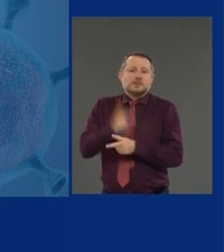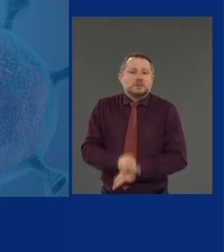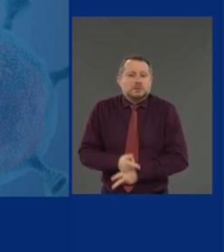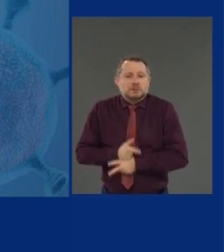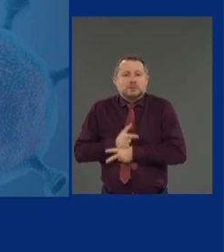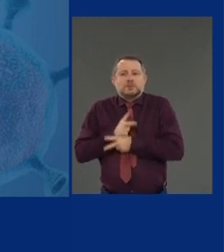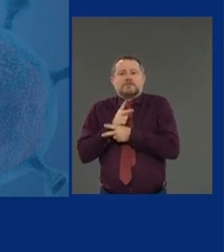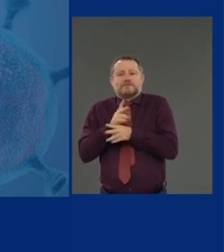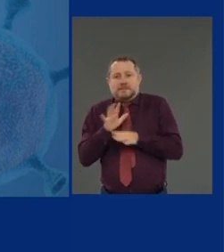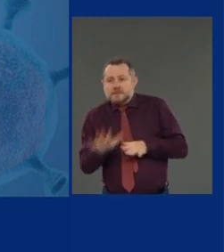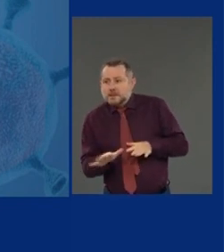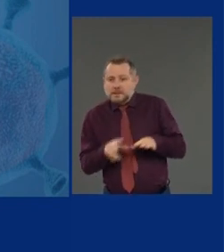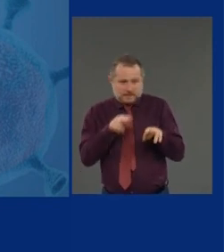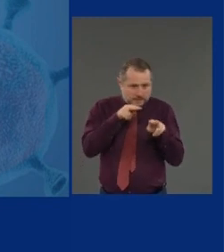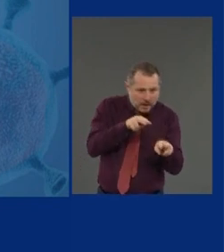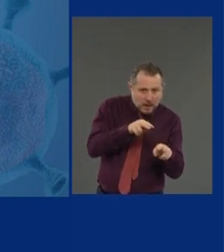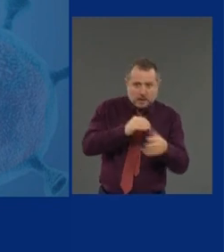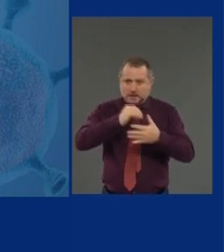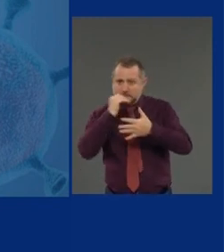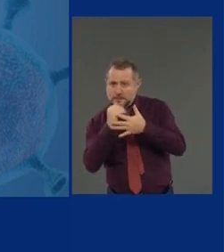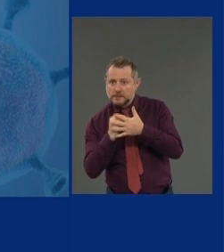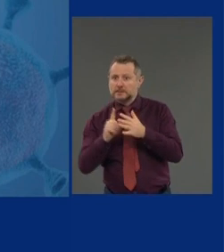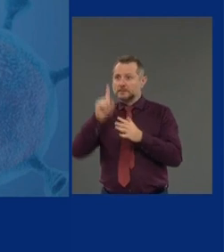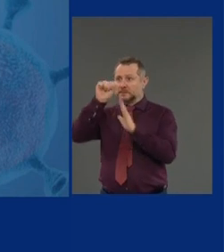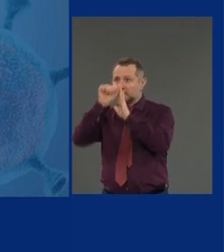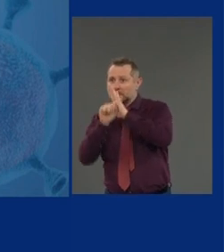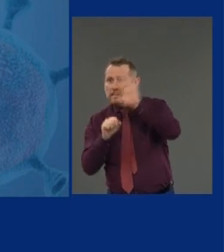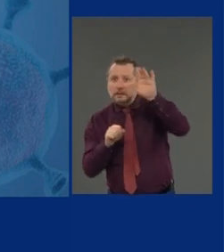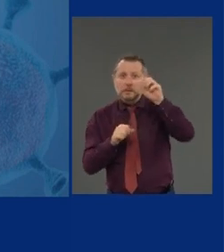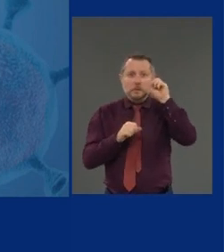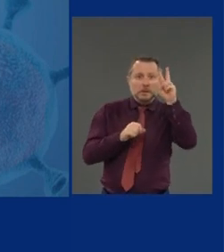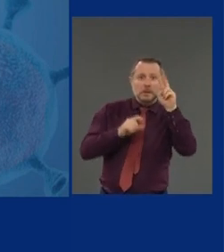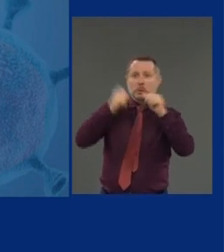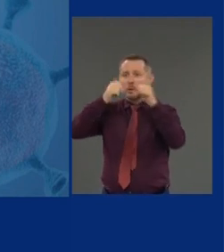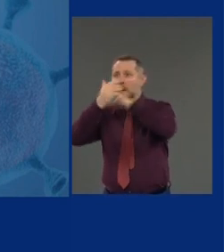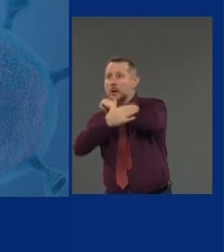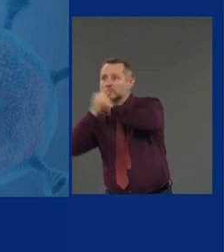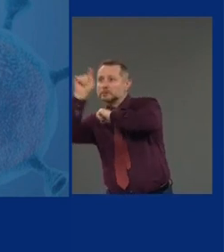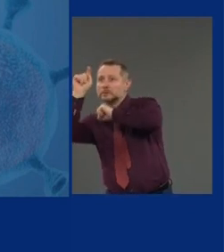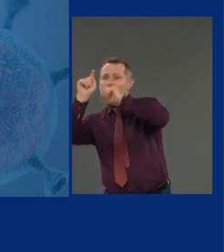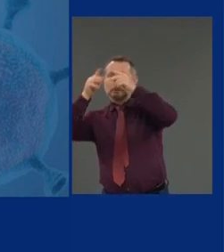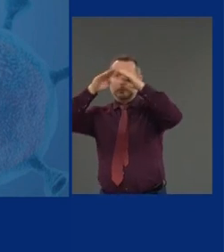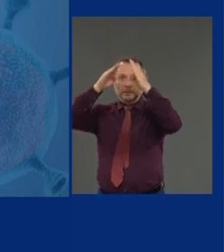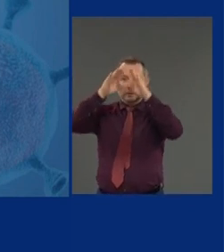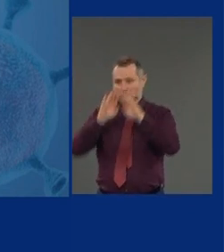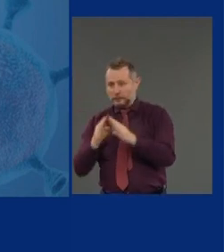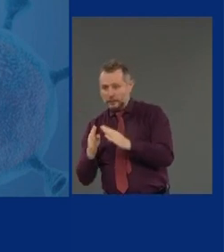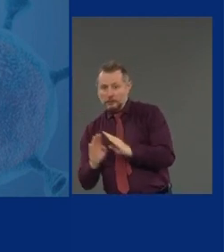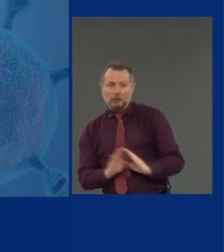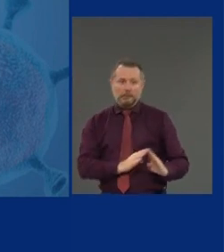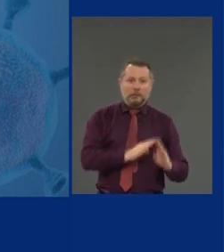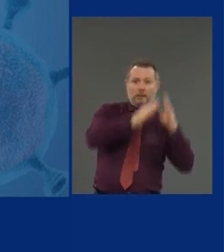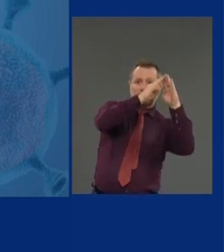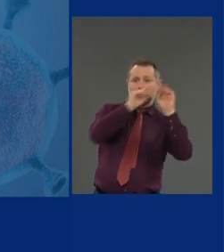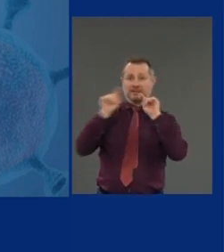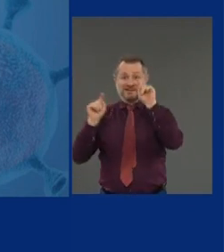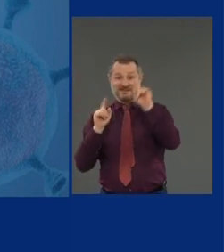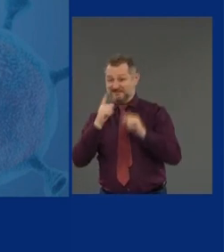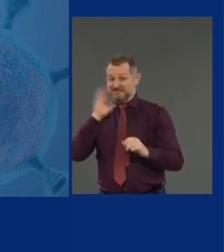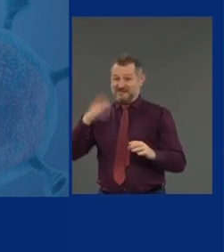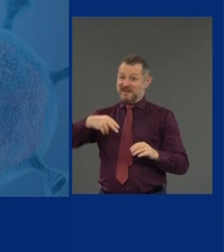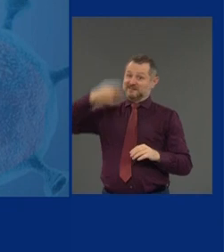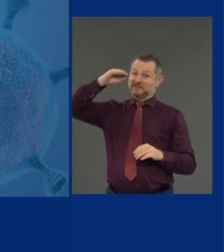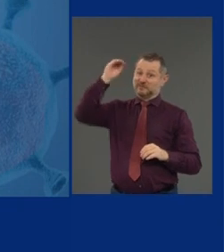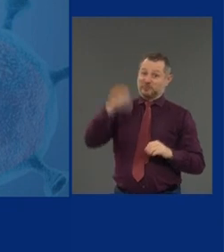if you look at the states and the countries that have been reopening, more of them have gotten into trouble than not.